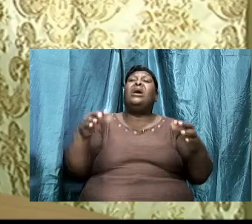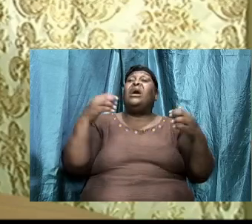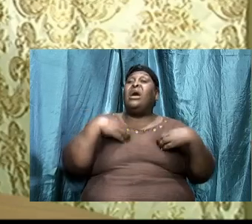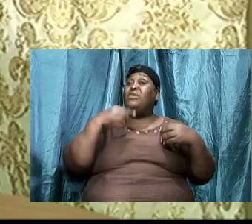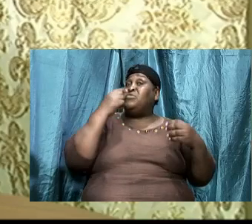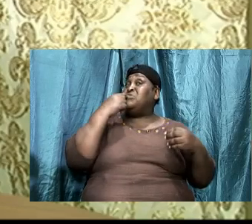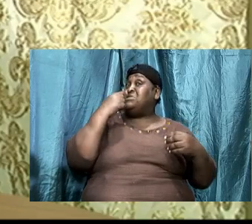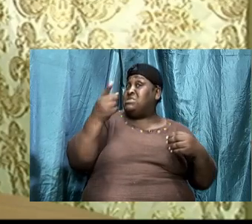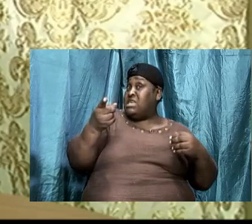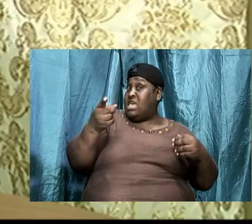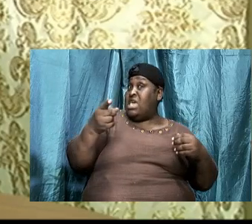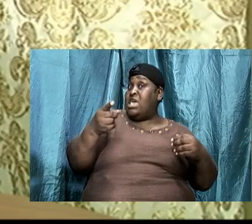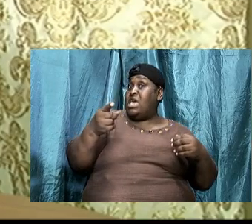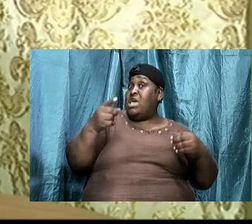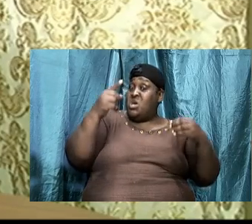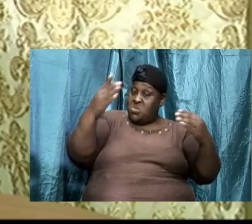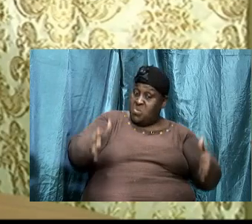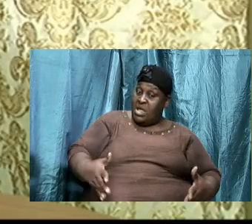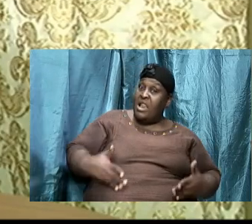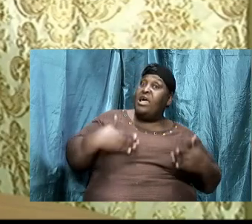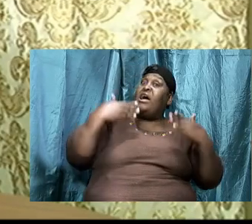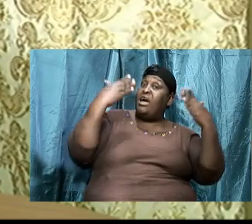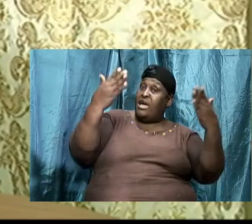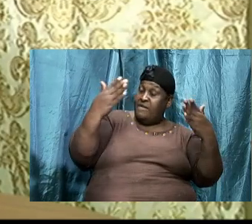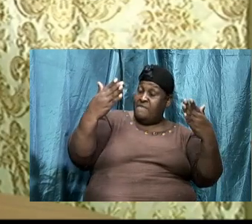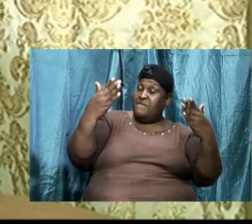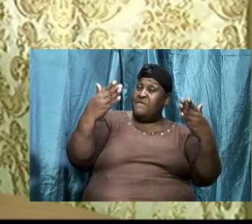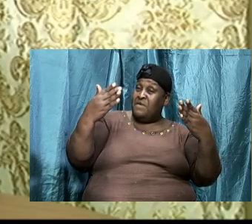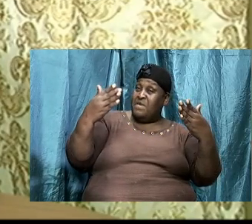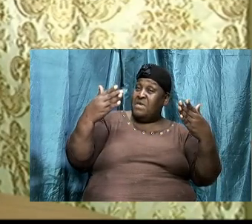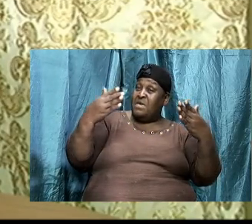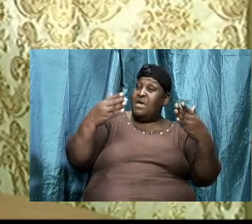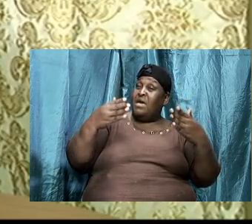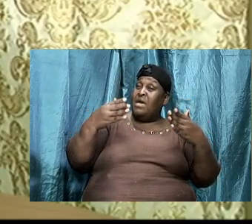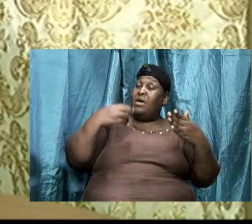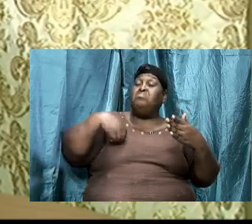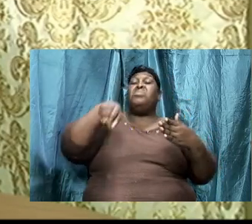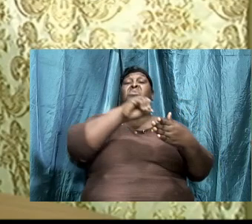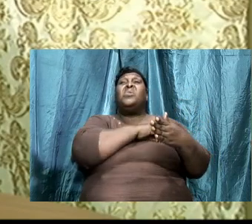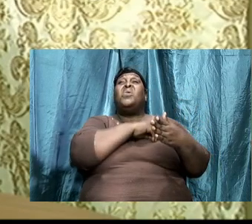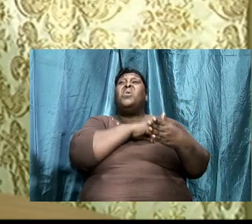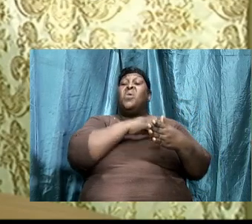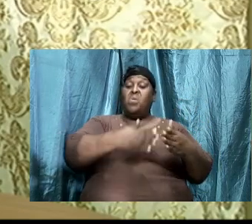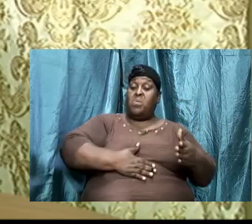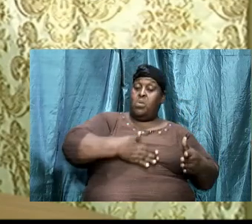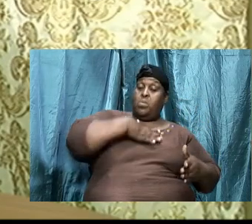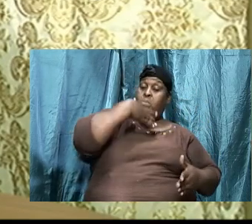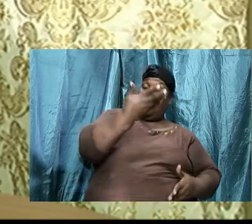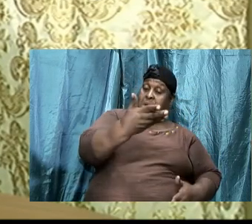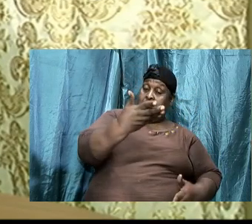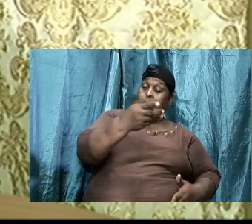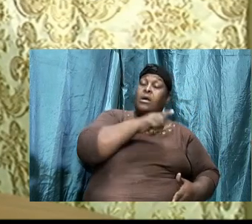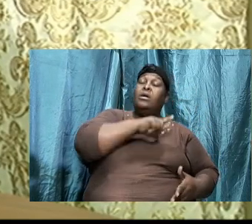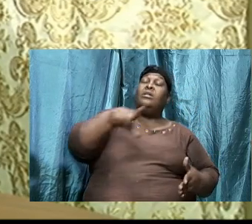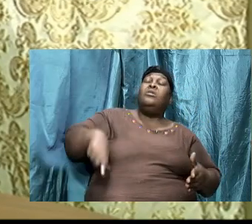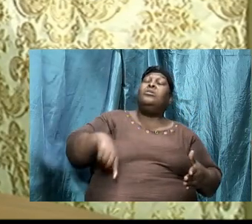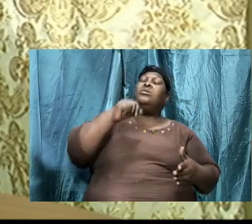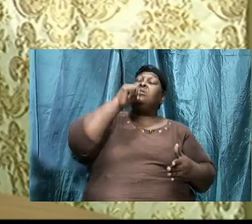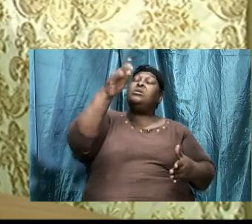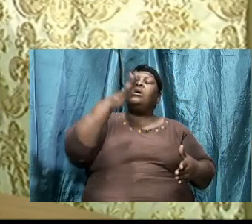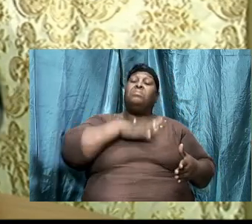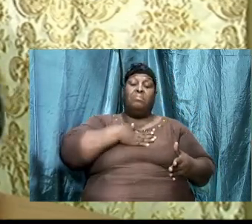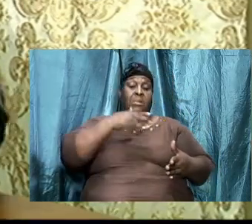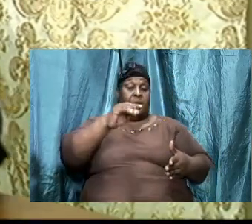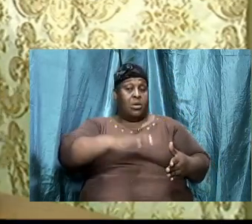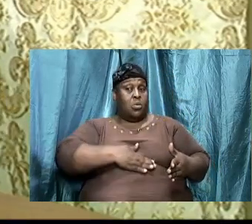to say that, you know, we love Jesus, even when it pertains to our will. Lord, is not my will, but thine will be done. So,